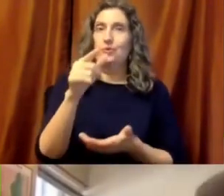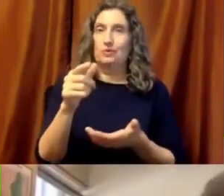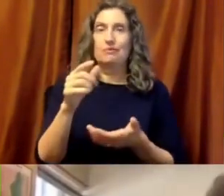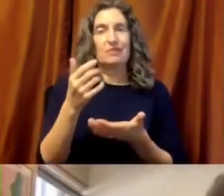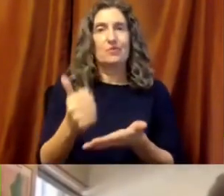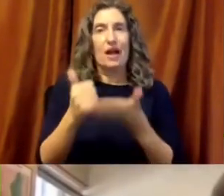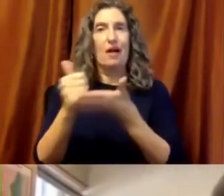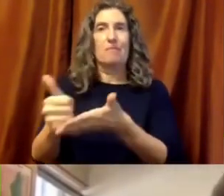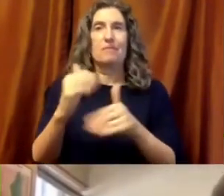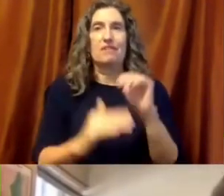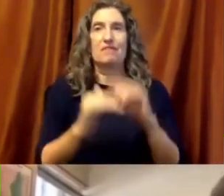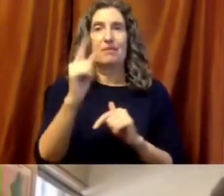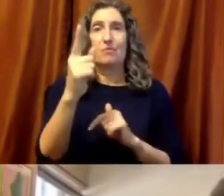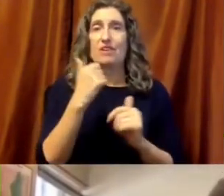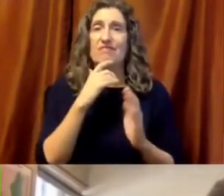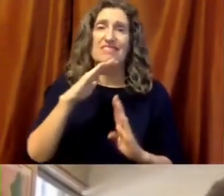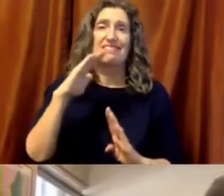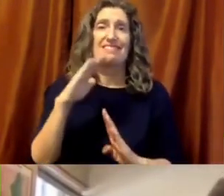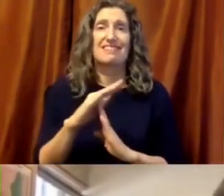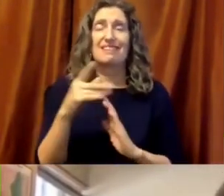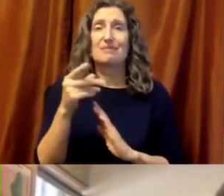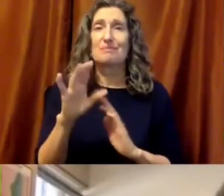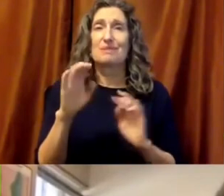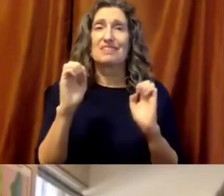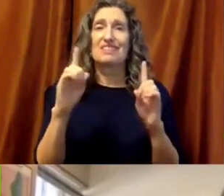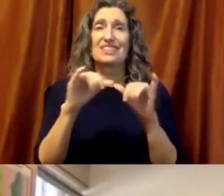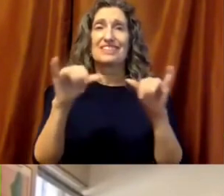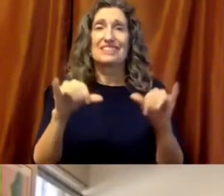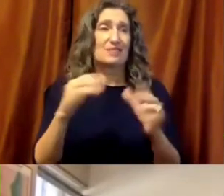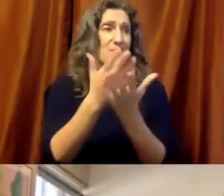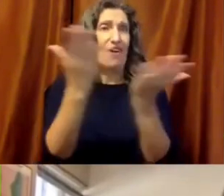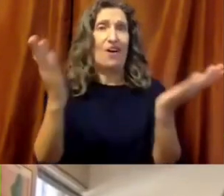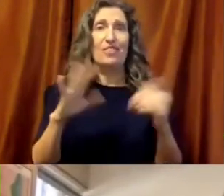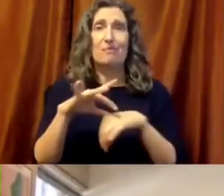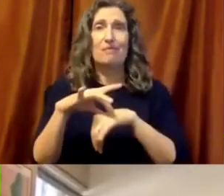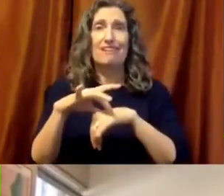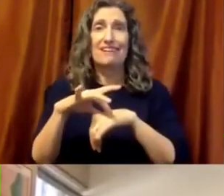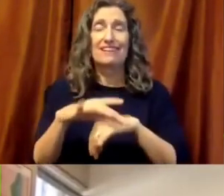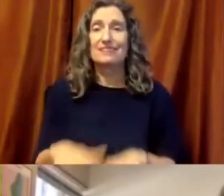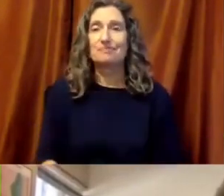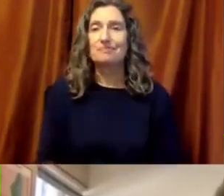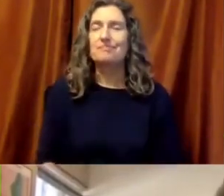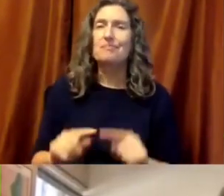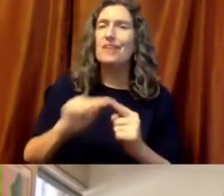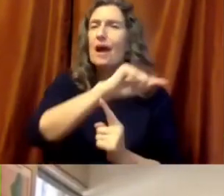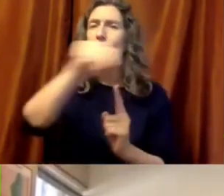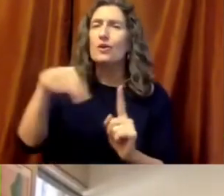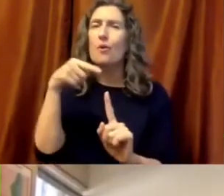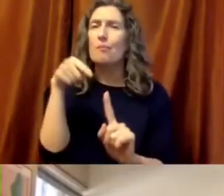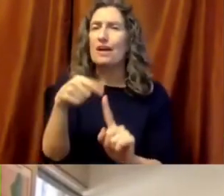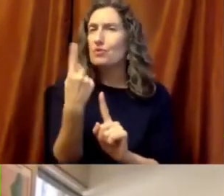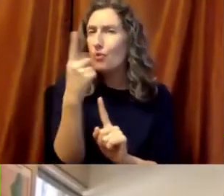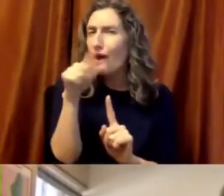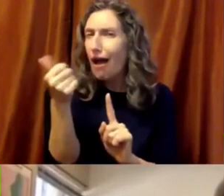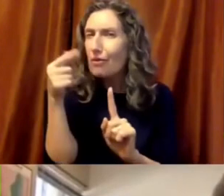helped them build really one of the premier public education systems on the planet. I want to circle